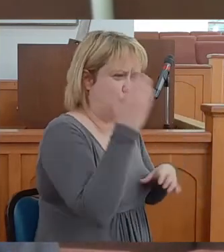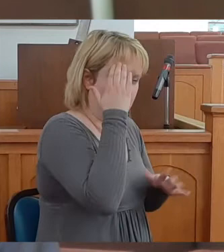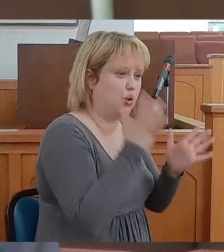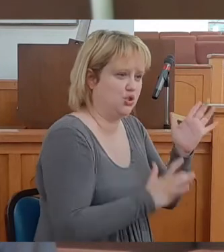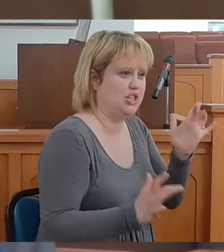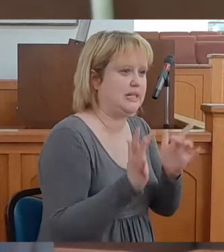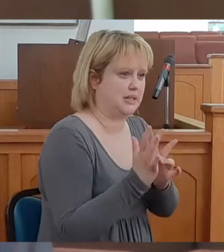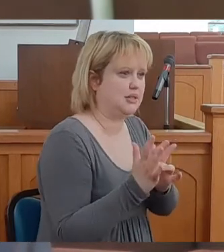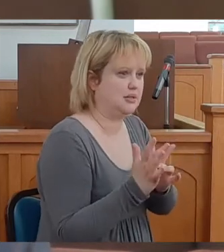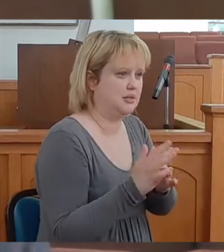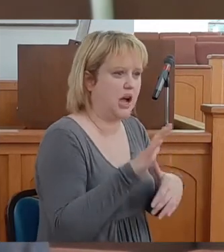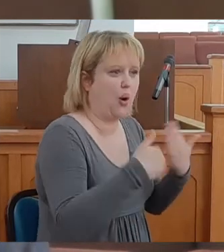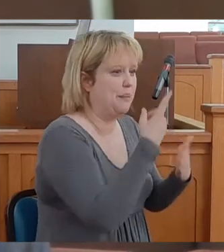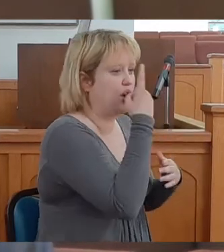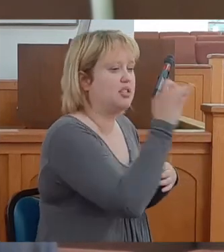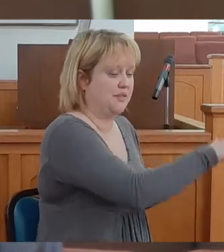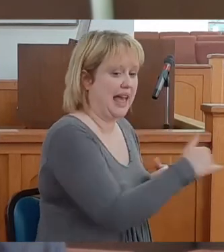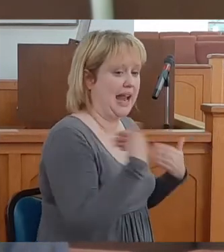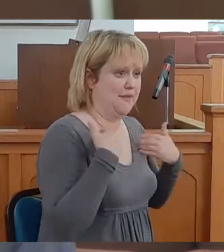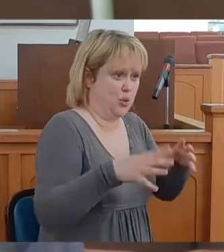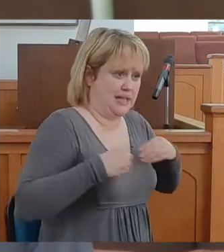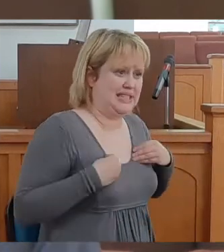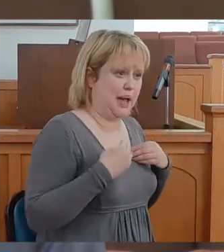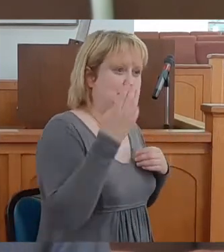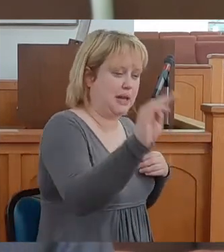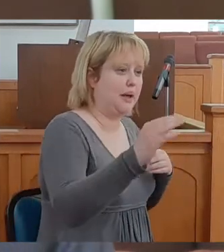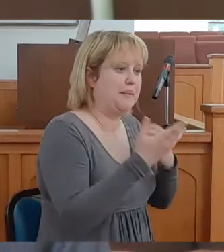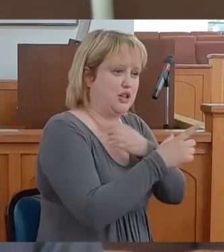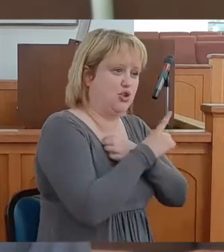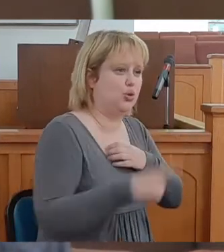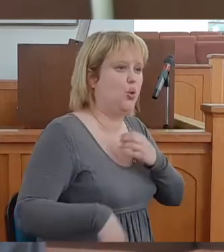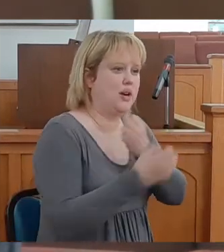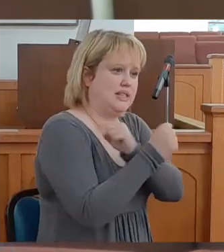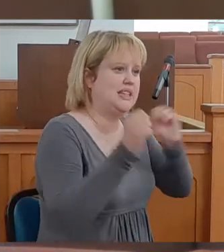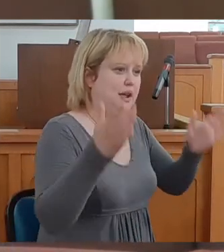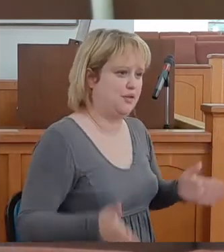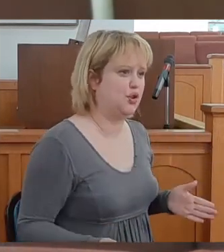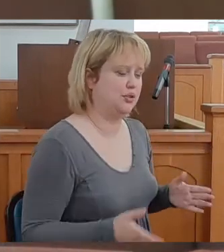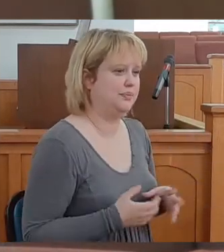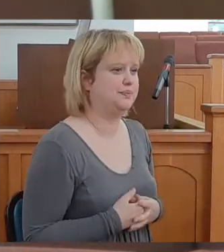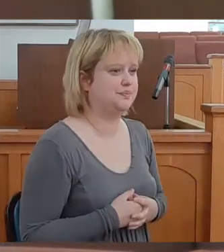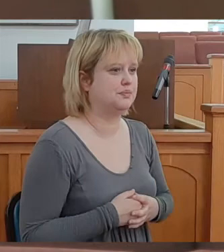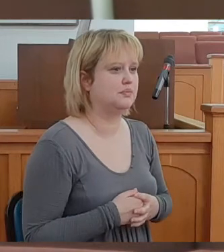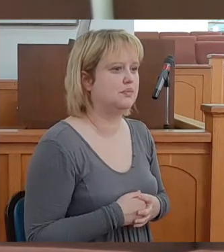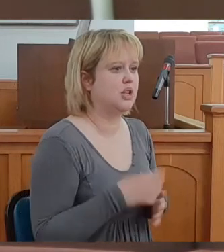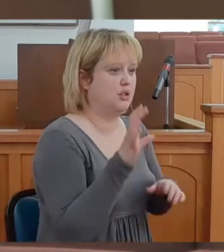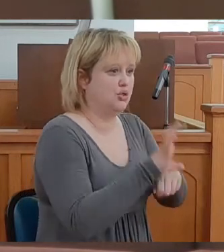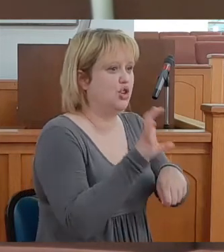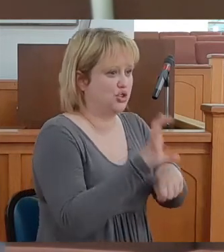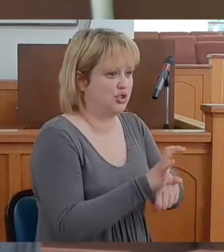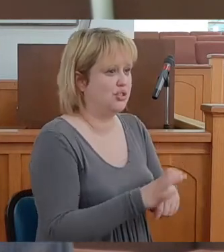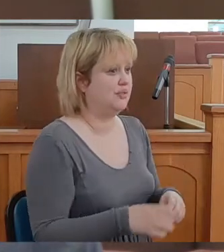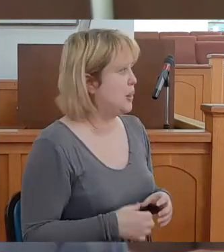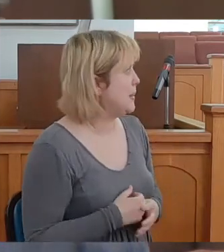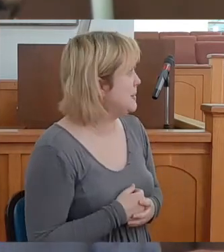you know Jesus? Have you accepted him as your Lord and Savior? So church,